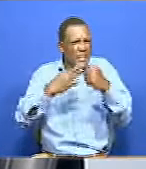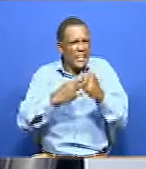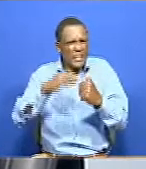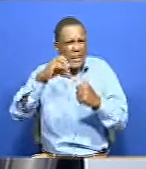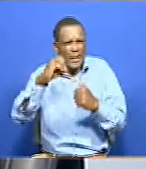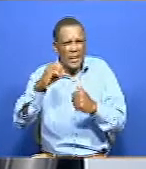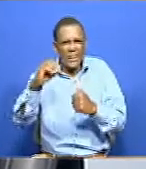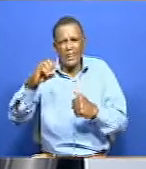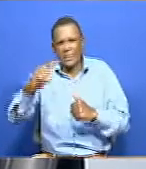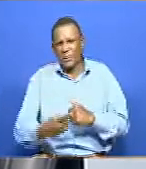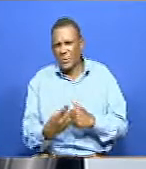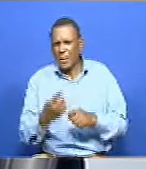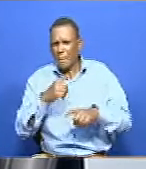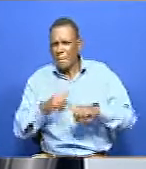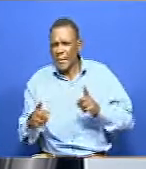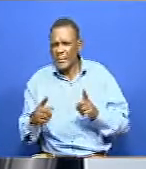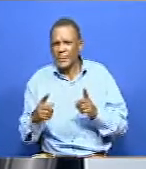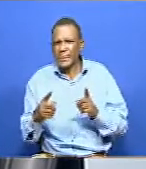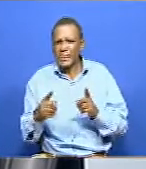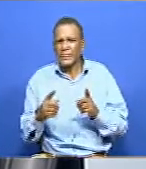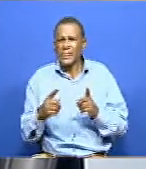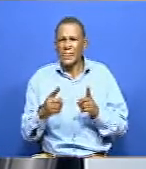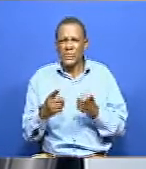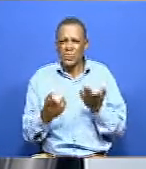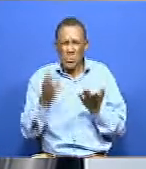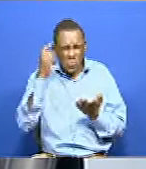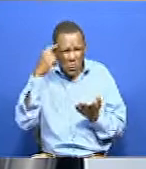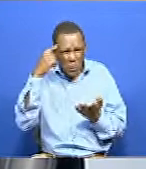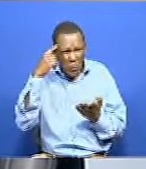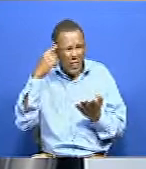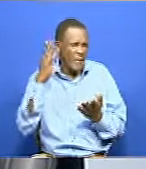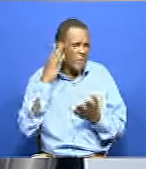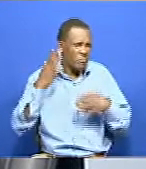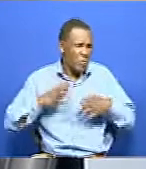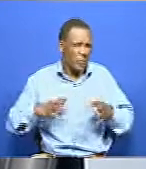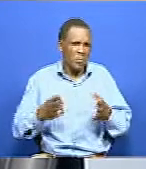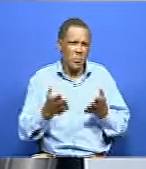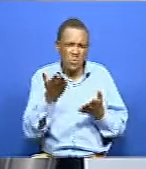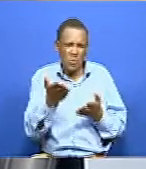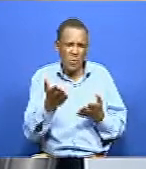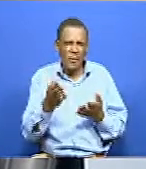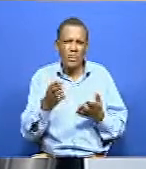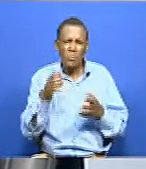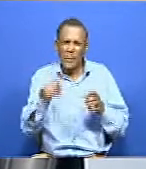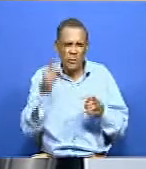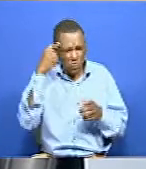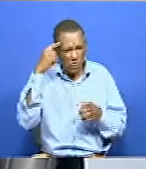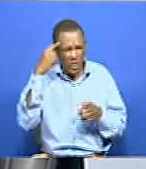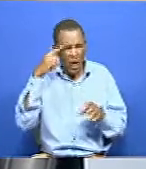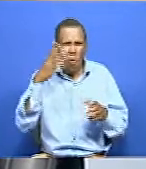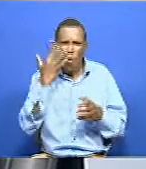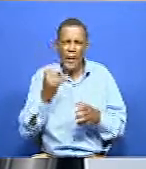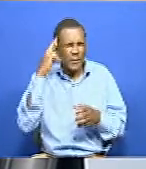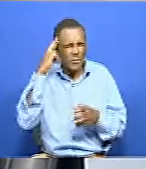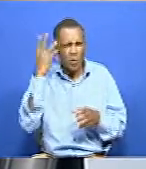research to identify the actual number of deaf persons in the country. Number two, even the cost of deafness in the country. If we get to know,